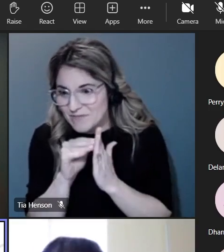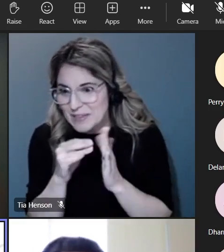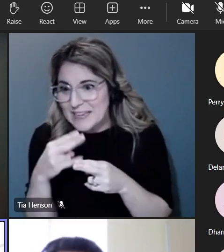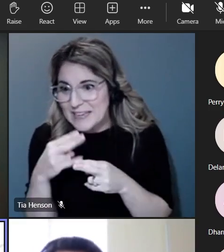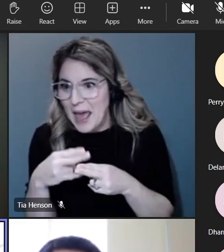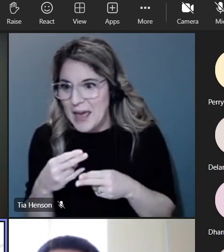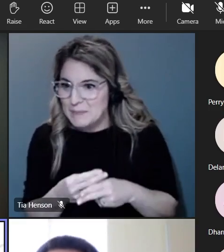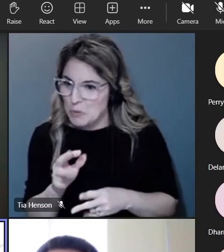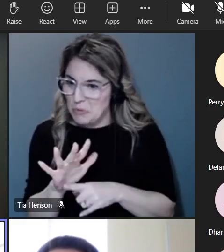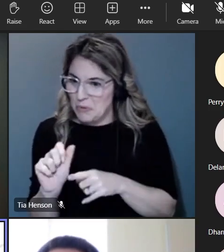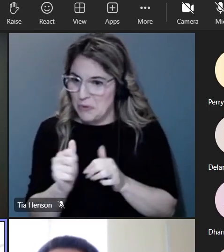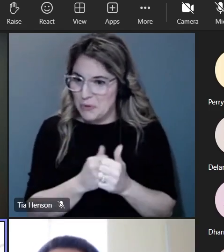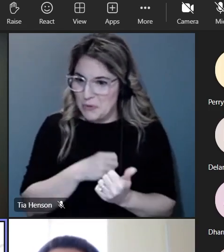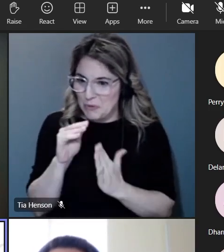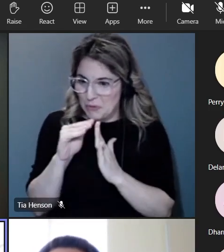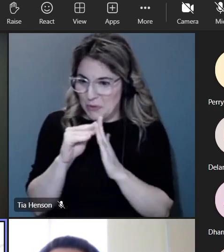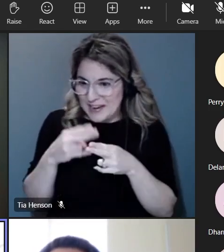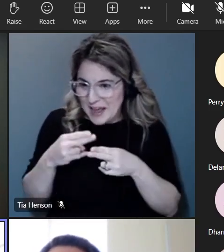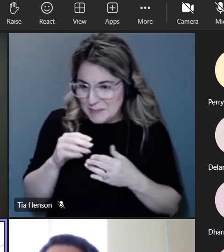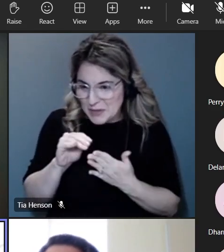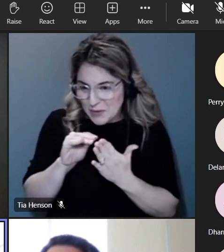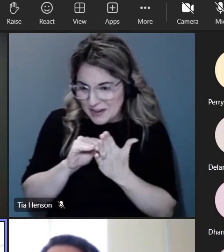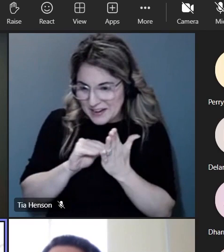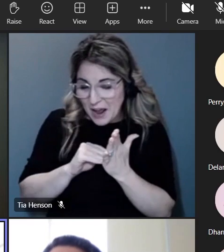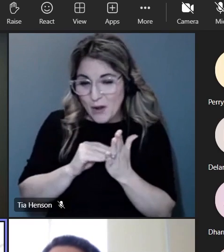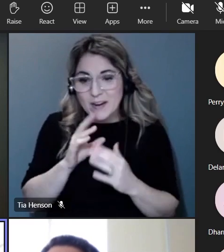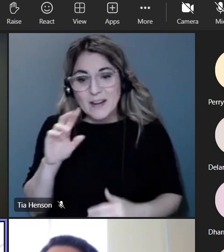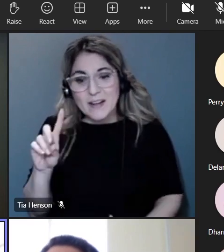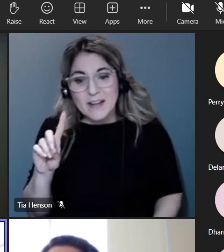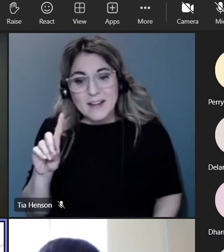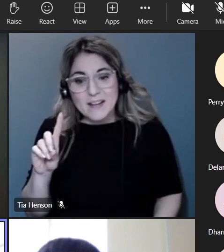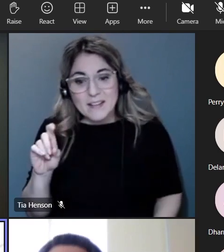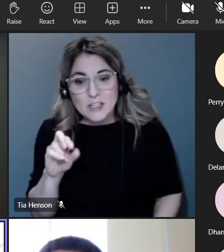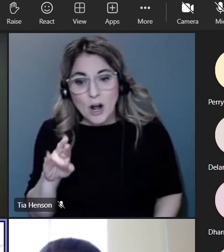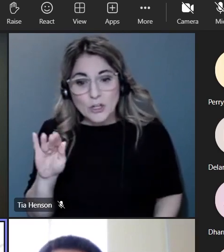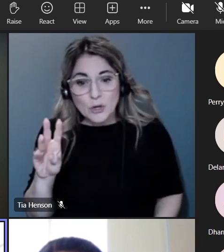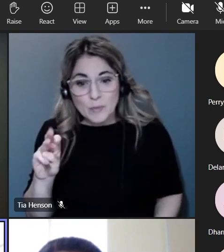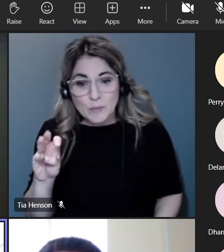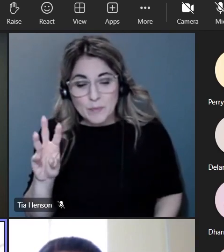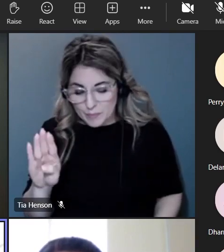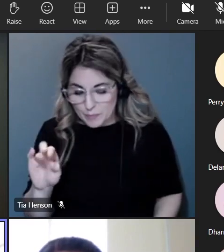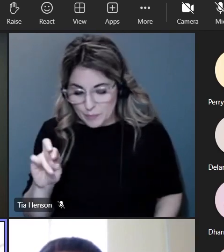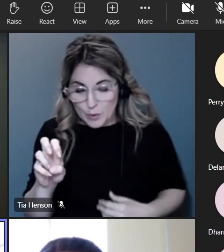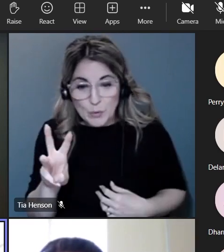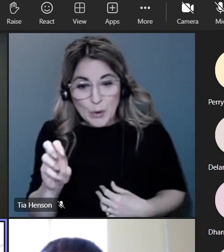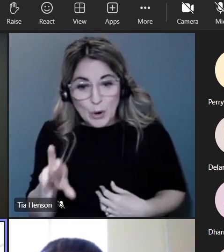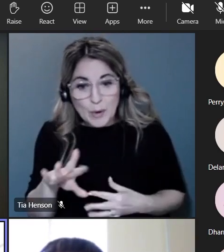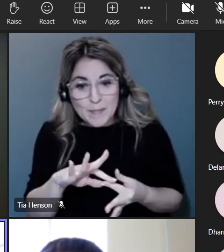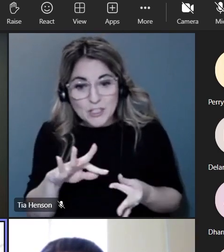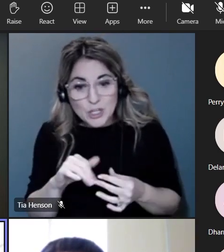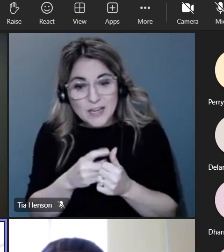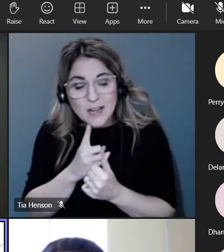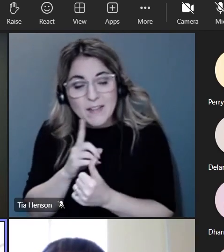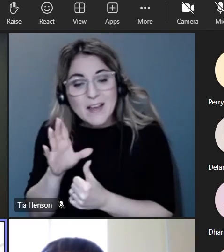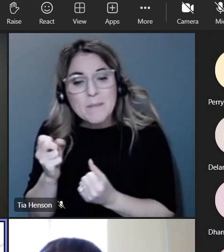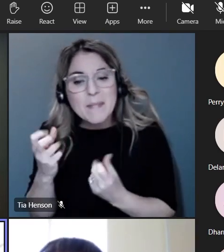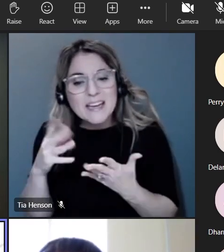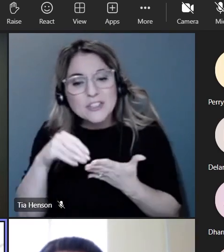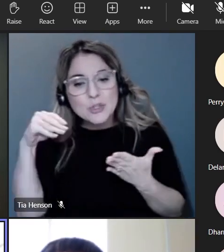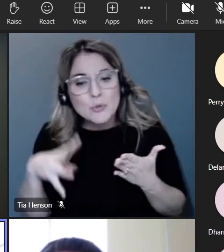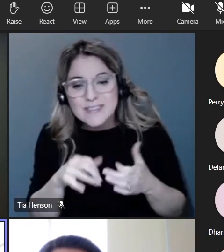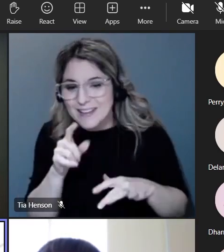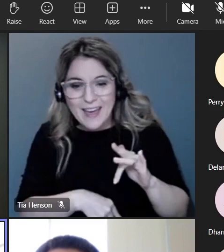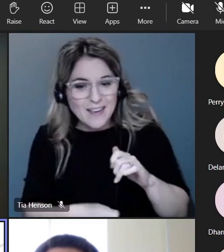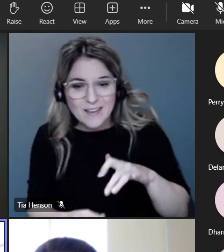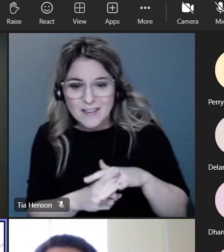as as dr brewer mentioned we'll um definitely follow up with those of you we have a lot of our students that are not able to attend